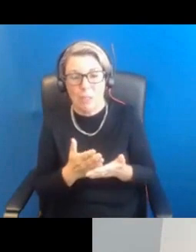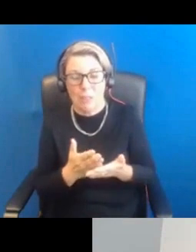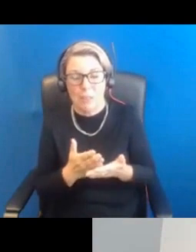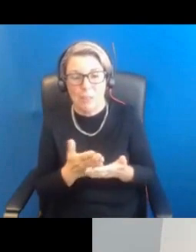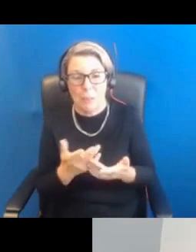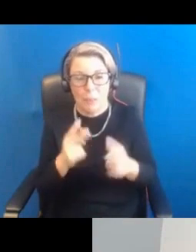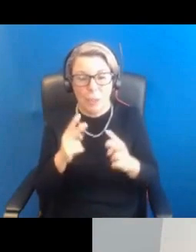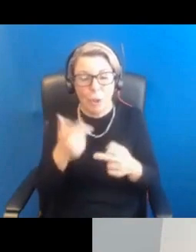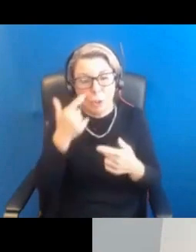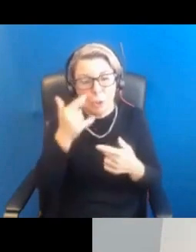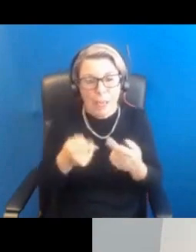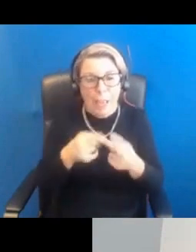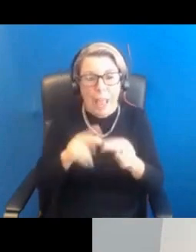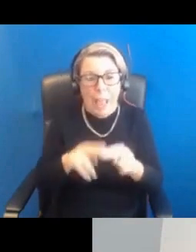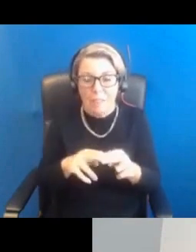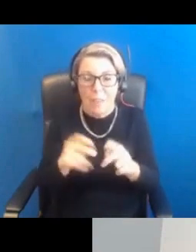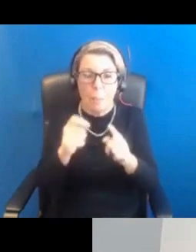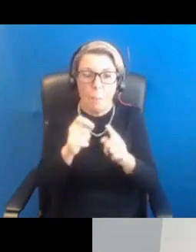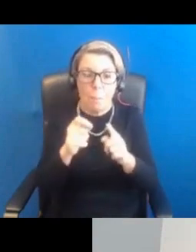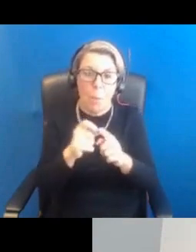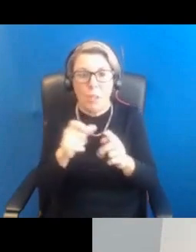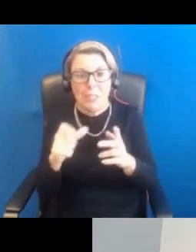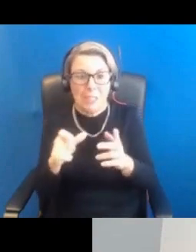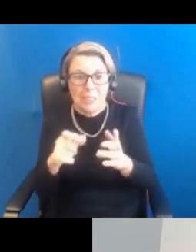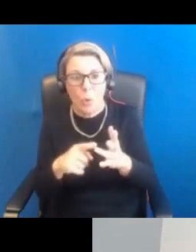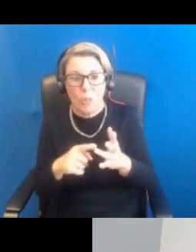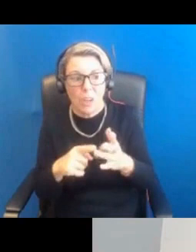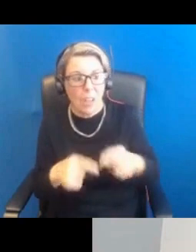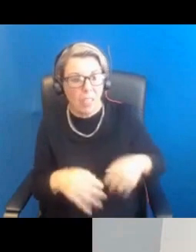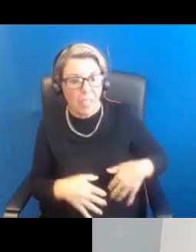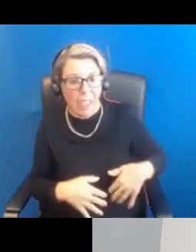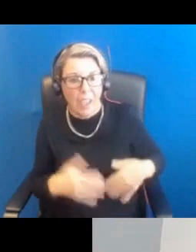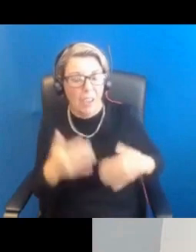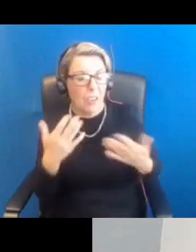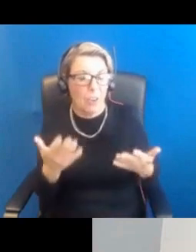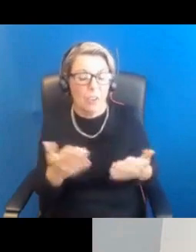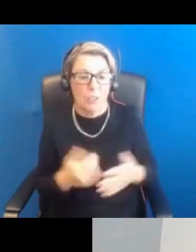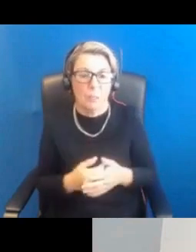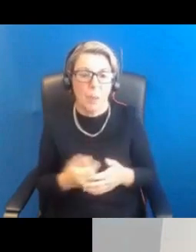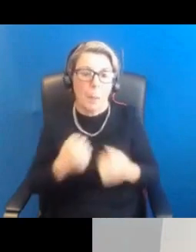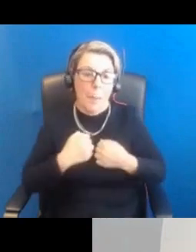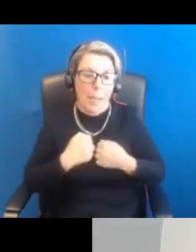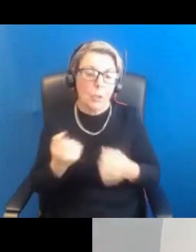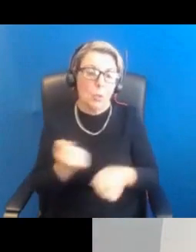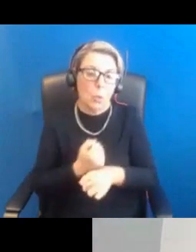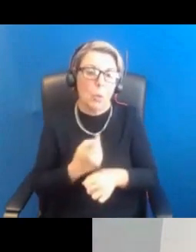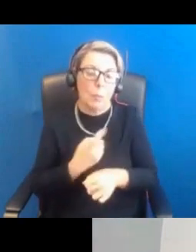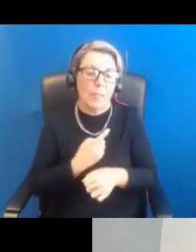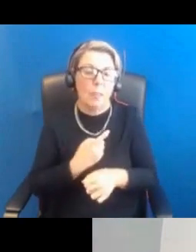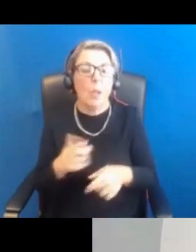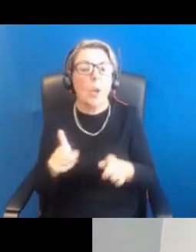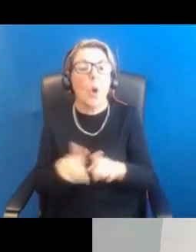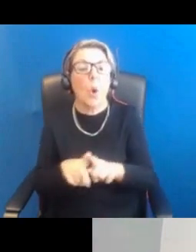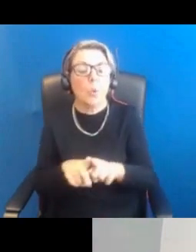polycystic or not. So, but what they have is a history and ability to do sort of a blood test. So